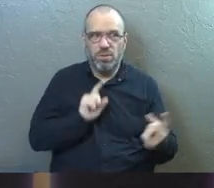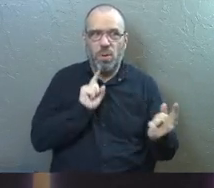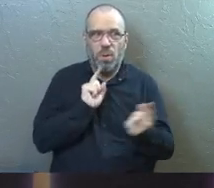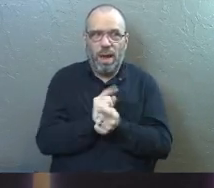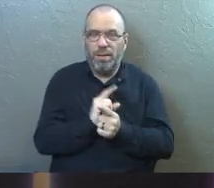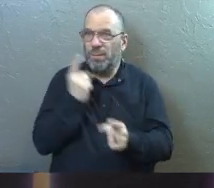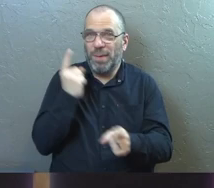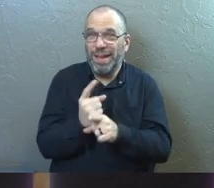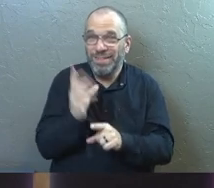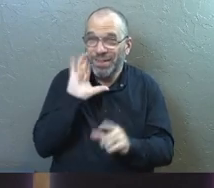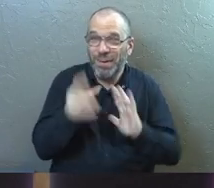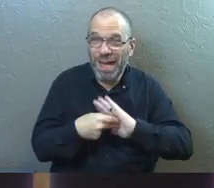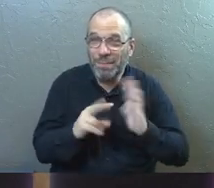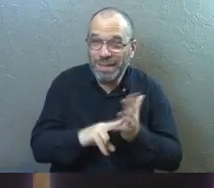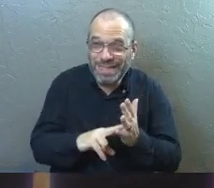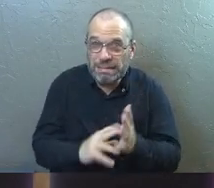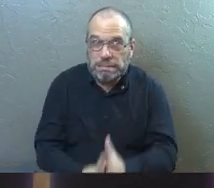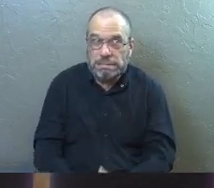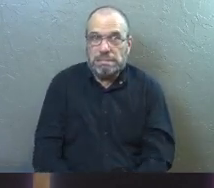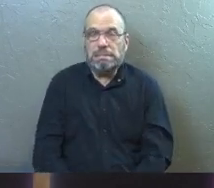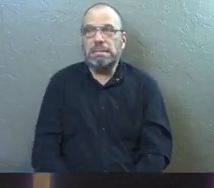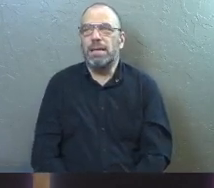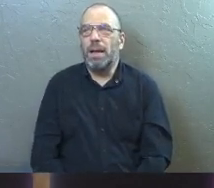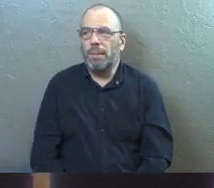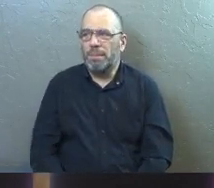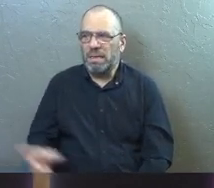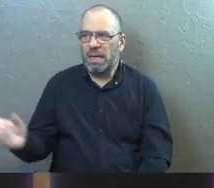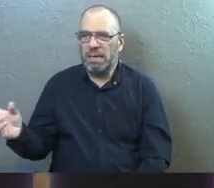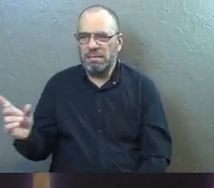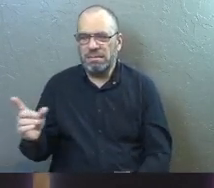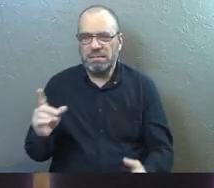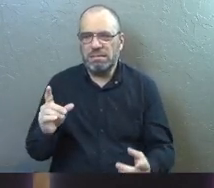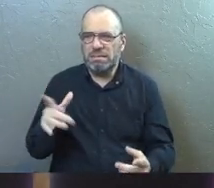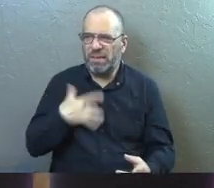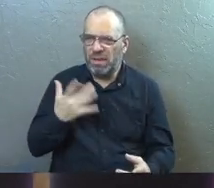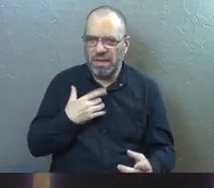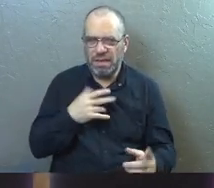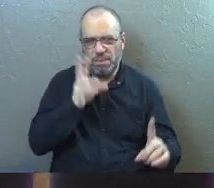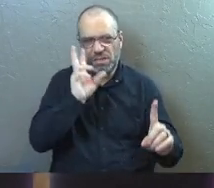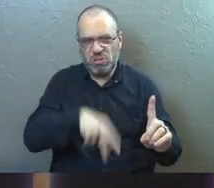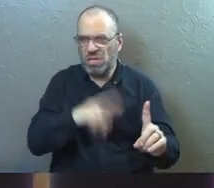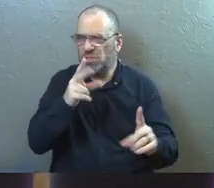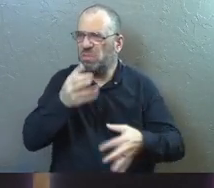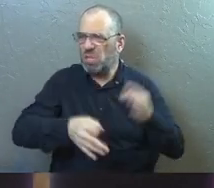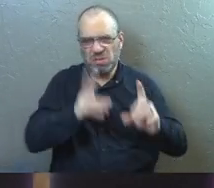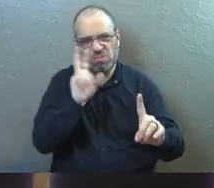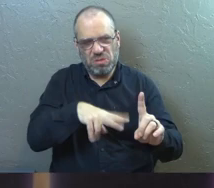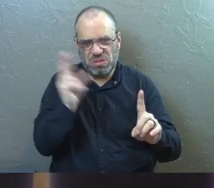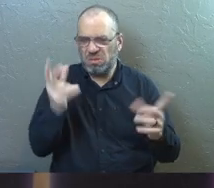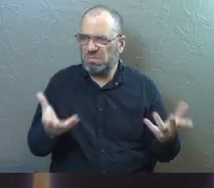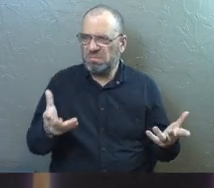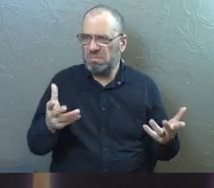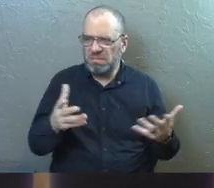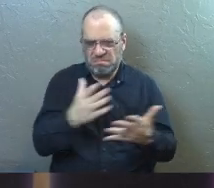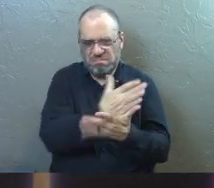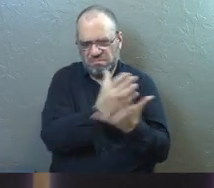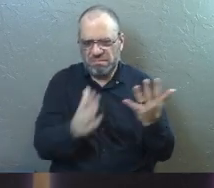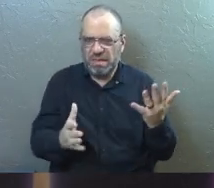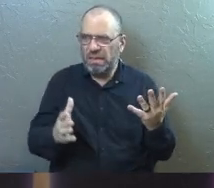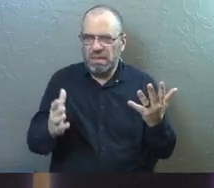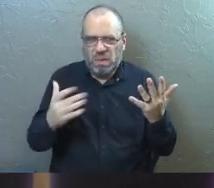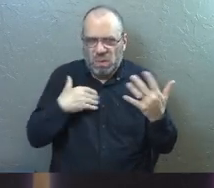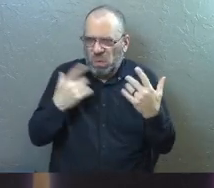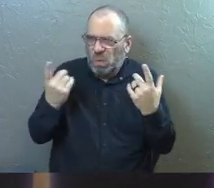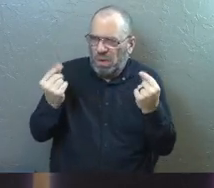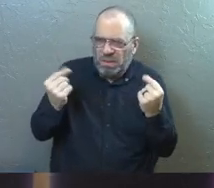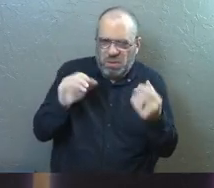you wanted to see right because he's gonna judge me and all of this stuff and he's